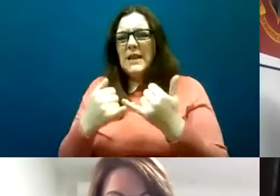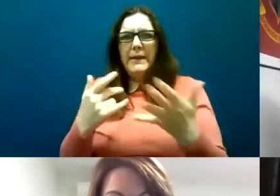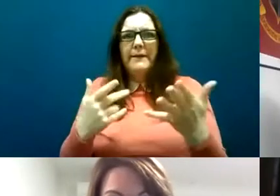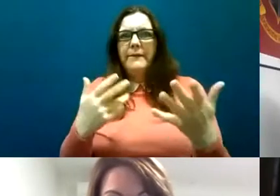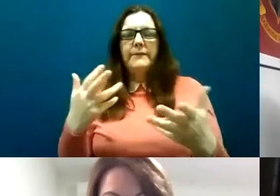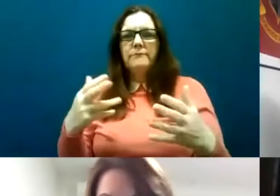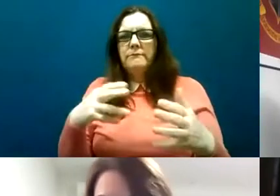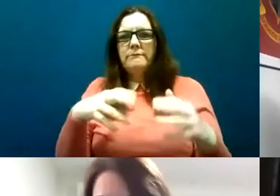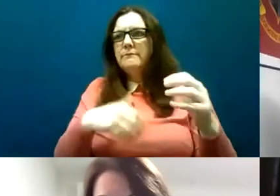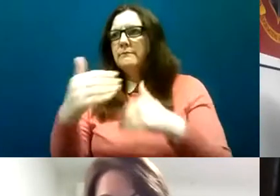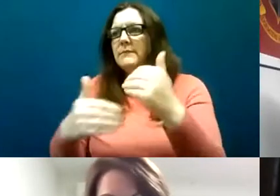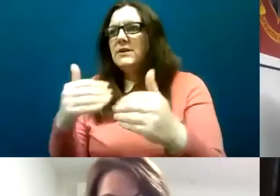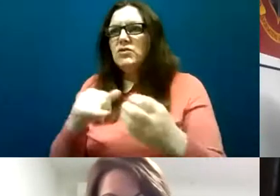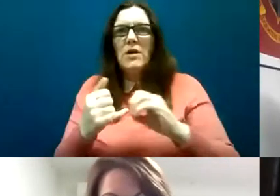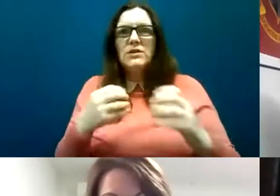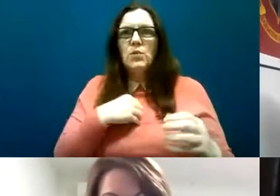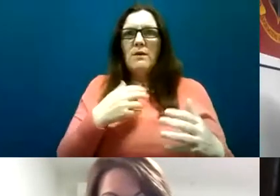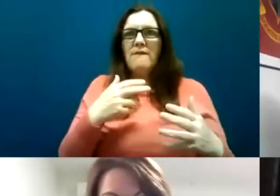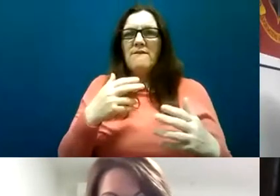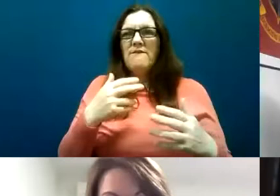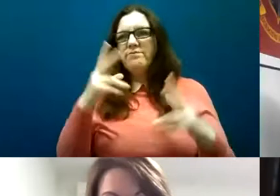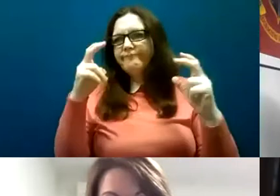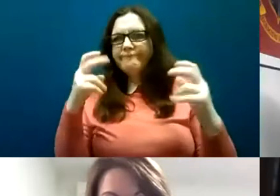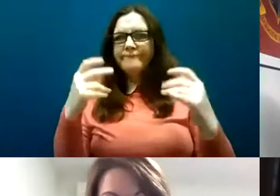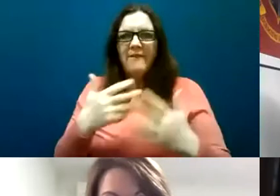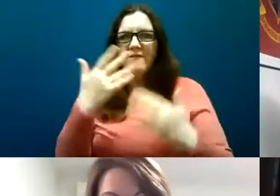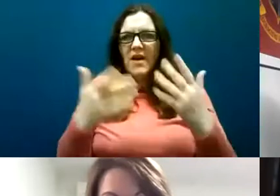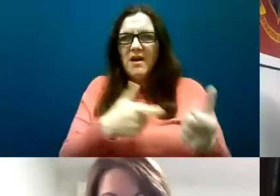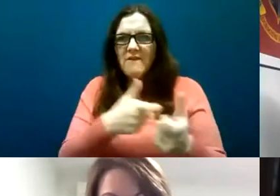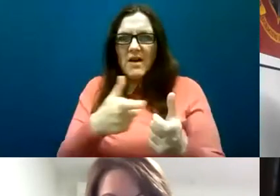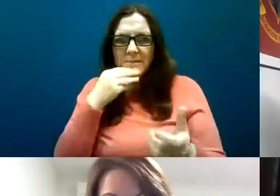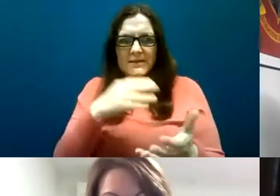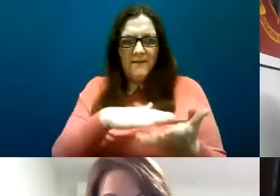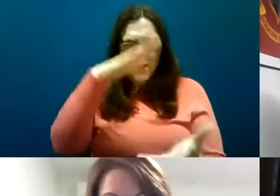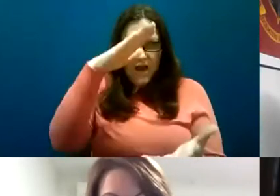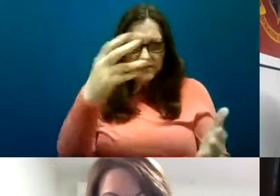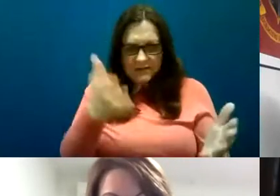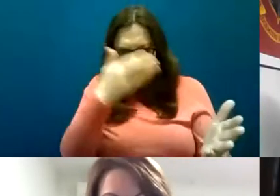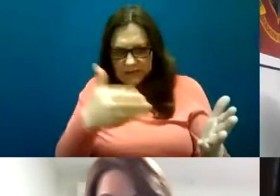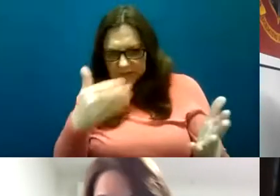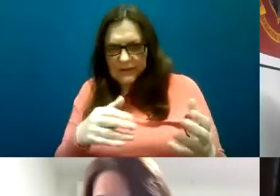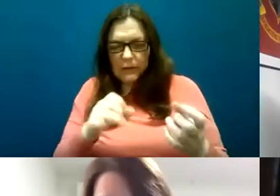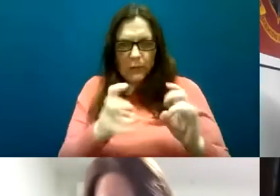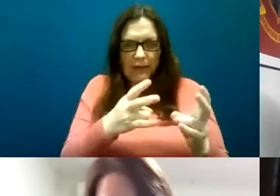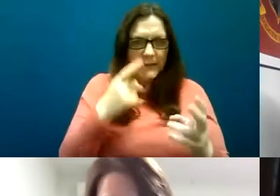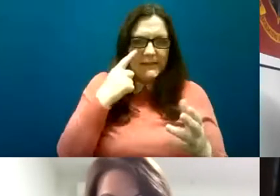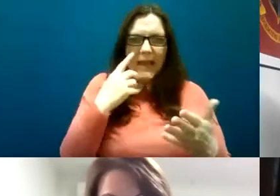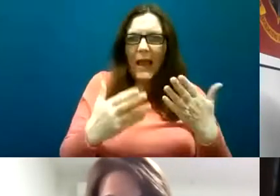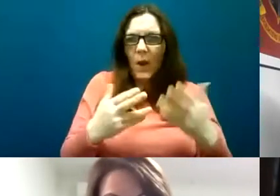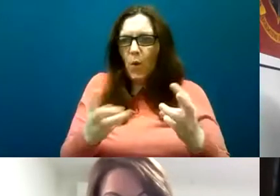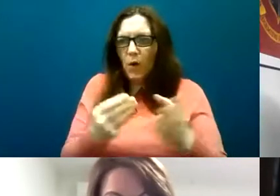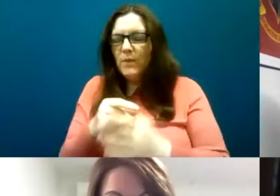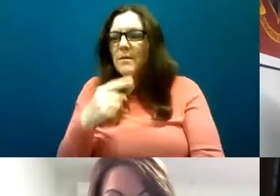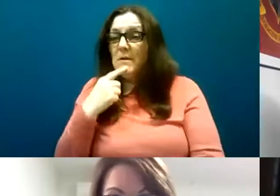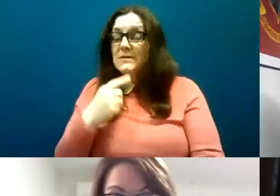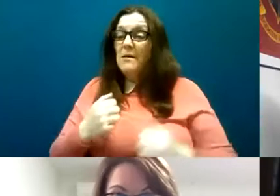don't work in a frontline service I work in our research and advocacy department which is largely office based but I work quite closely with